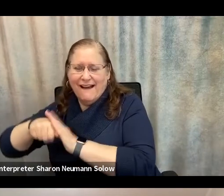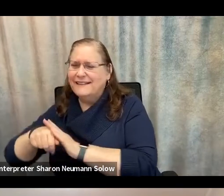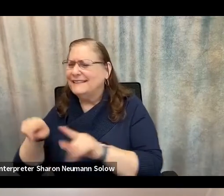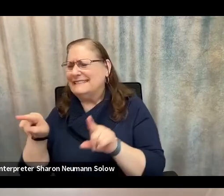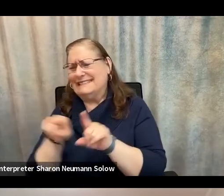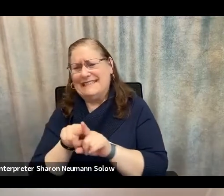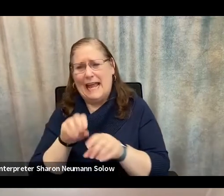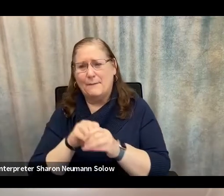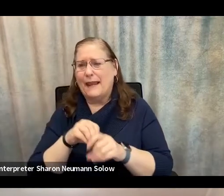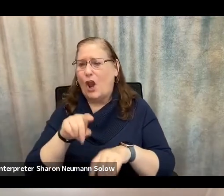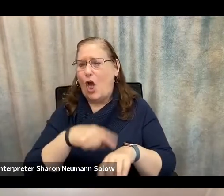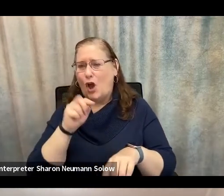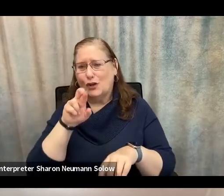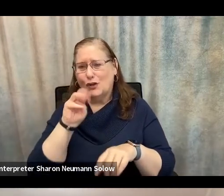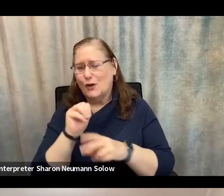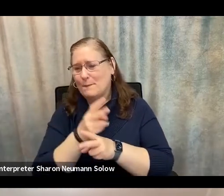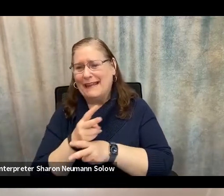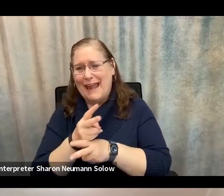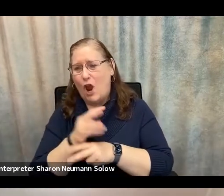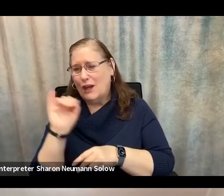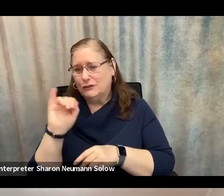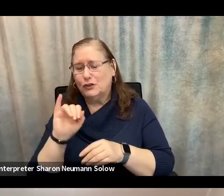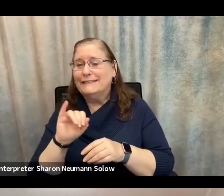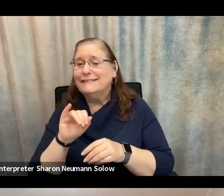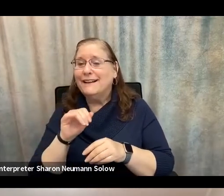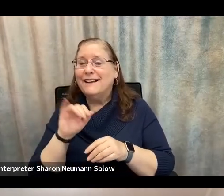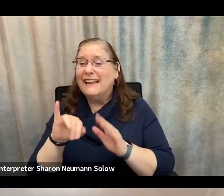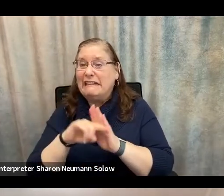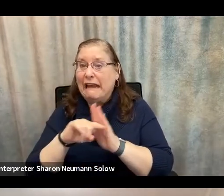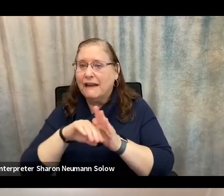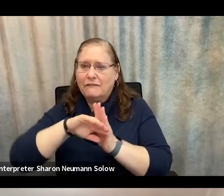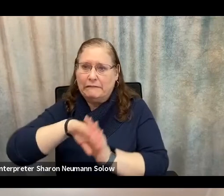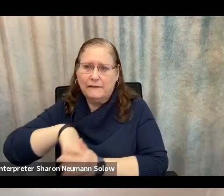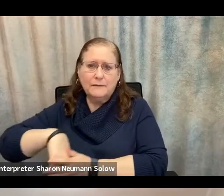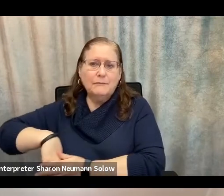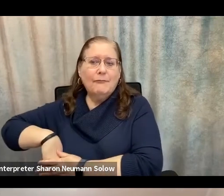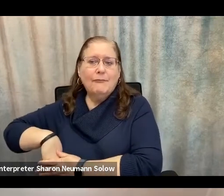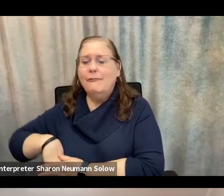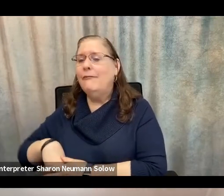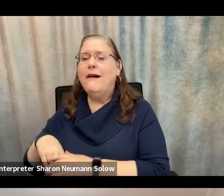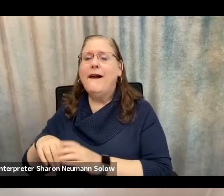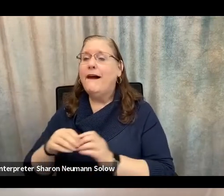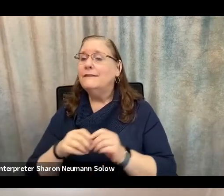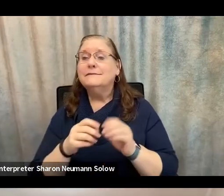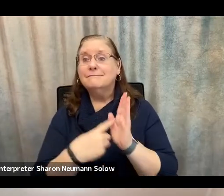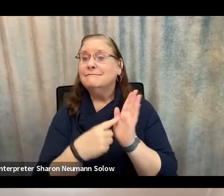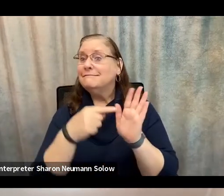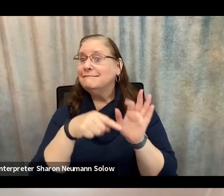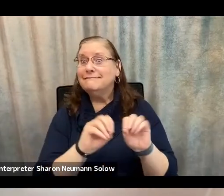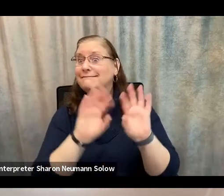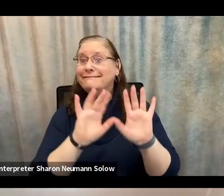-term care insurance. So they might not fully disclose what is or isn't covered.